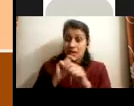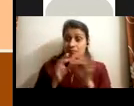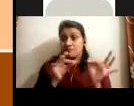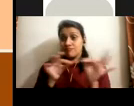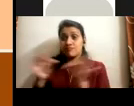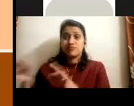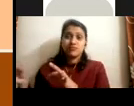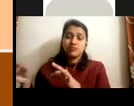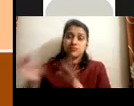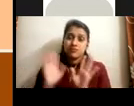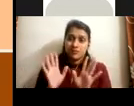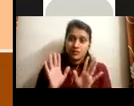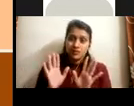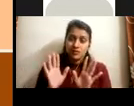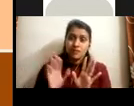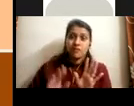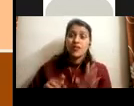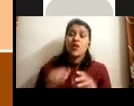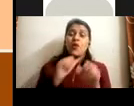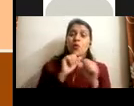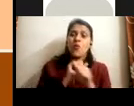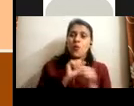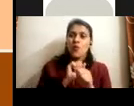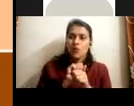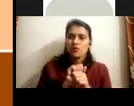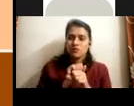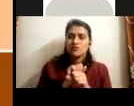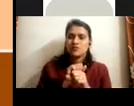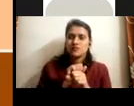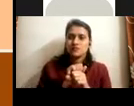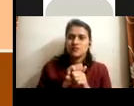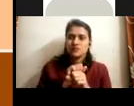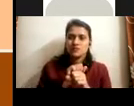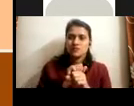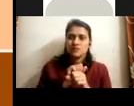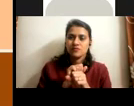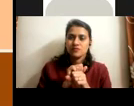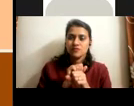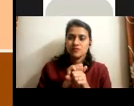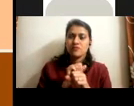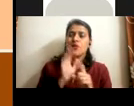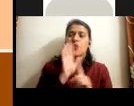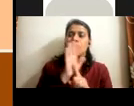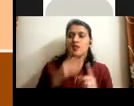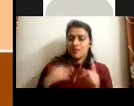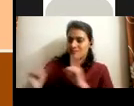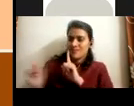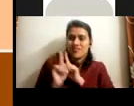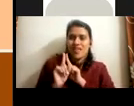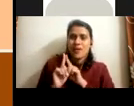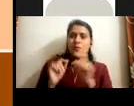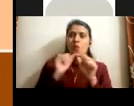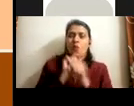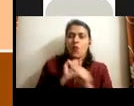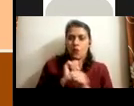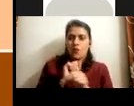similarly, workplace buddy, they said, okay, we will address and get a workplace buddy that was not assigned. So we